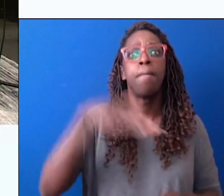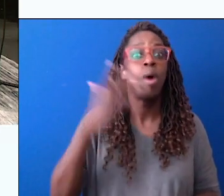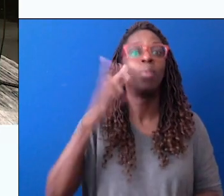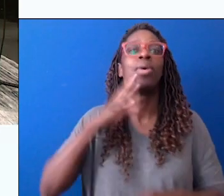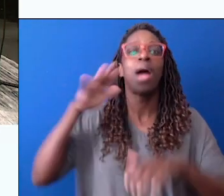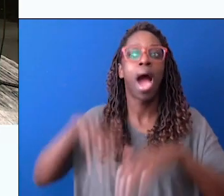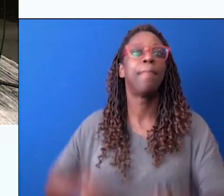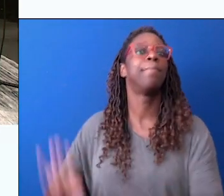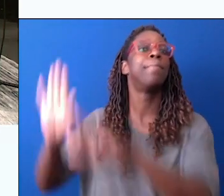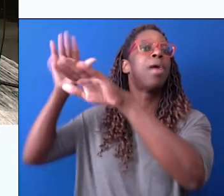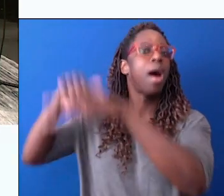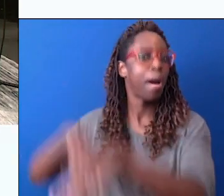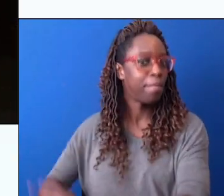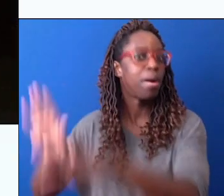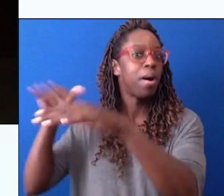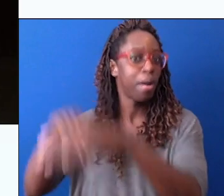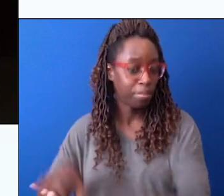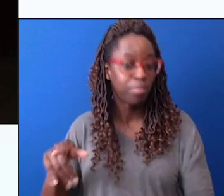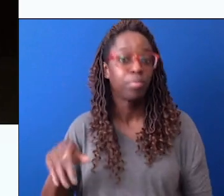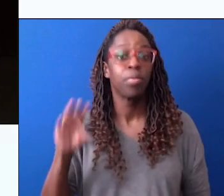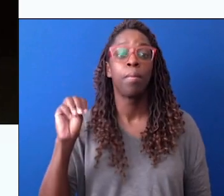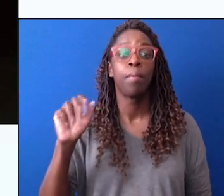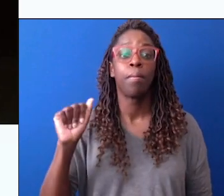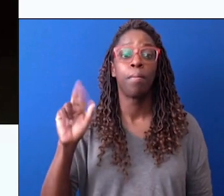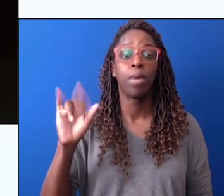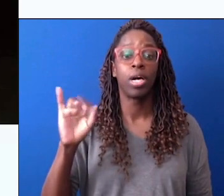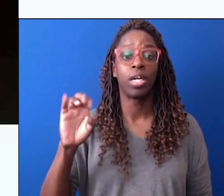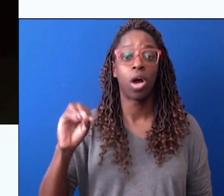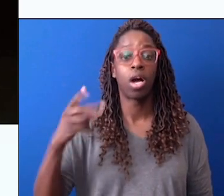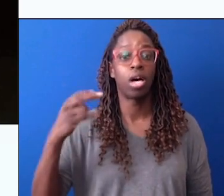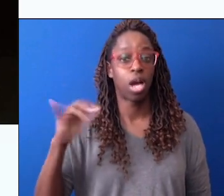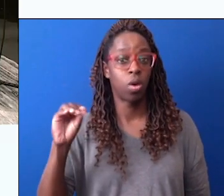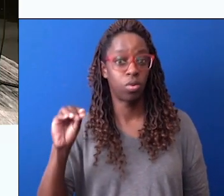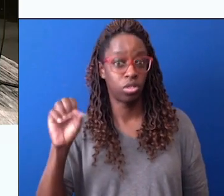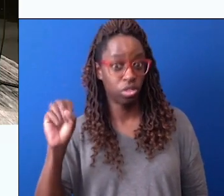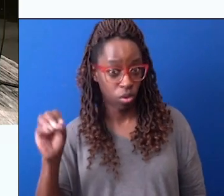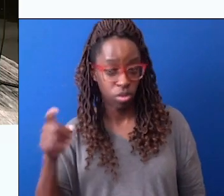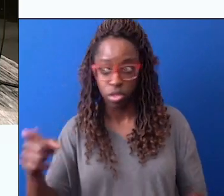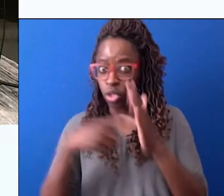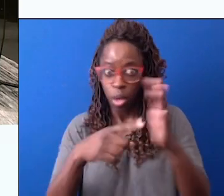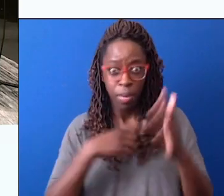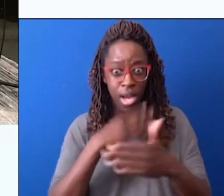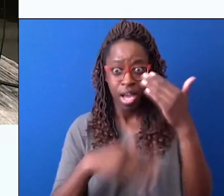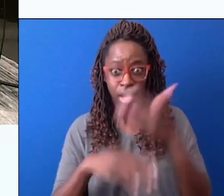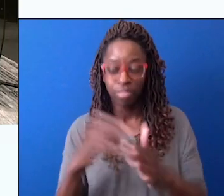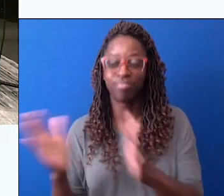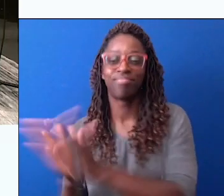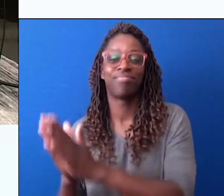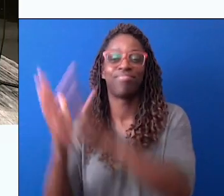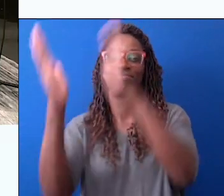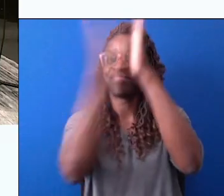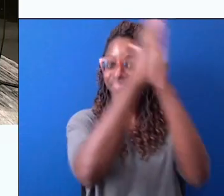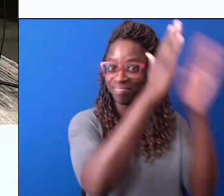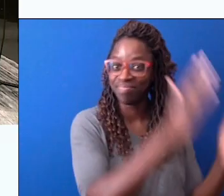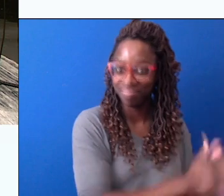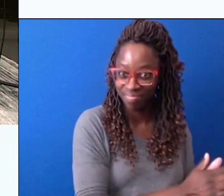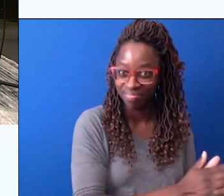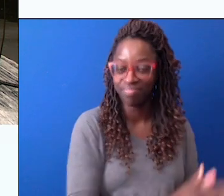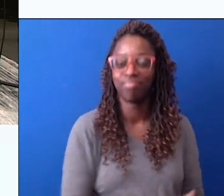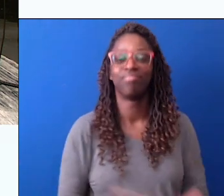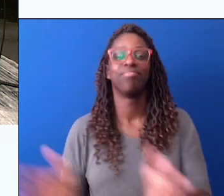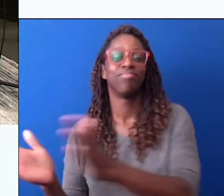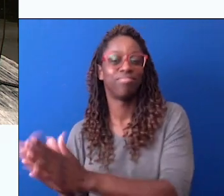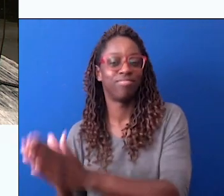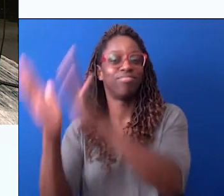Marinheiro sou. And we can use our hands as an instrument to go up and down, too. Can you show me your hands? We can say, Marinero